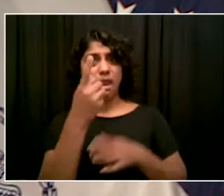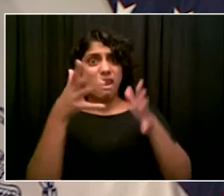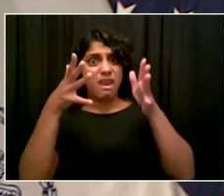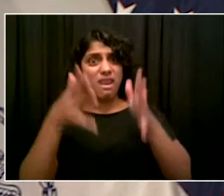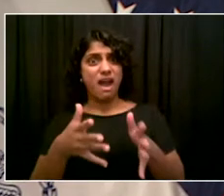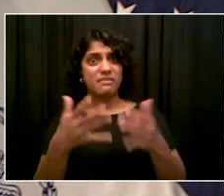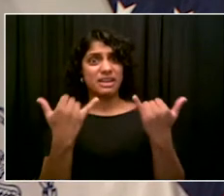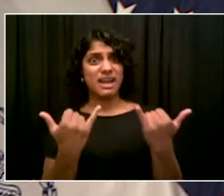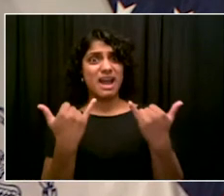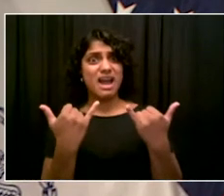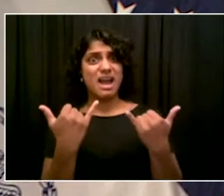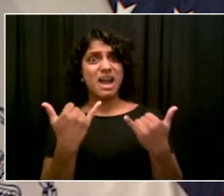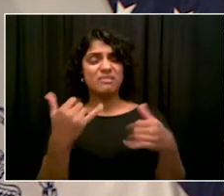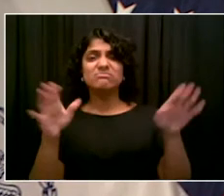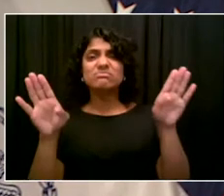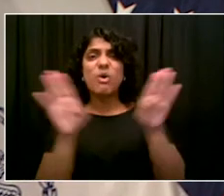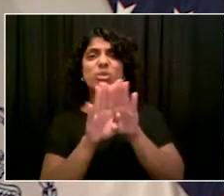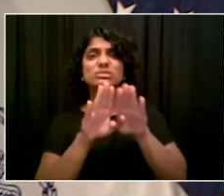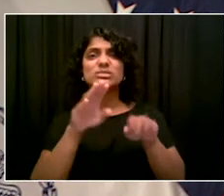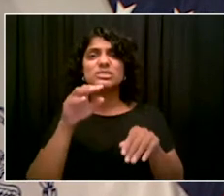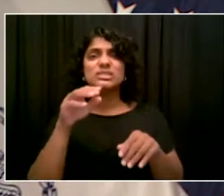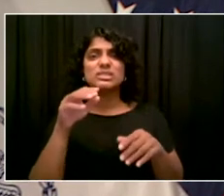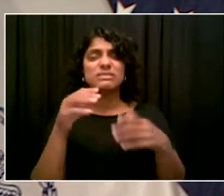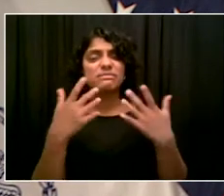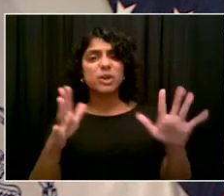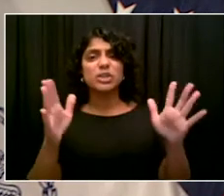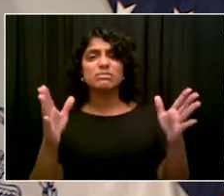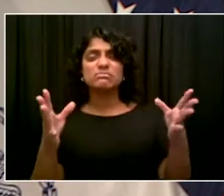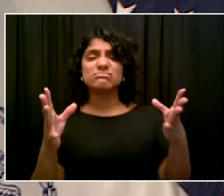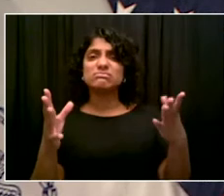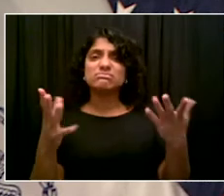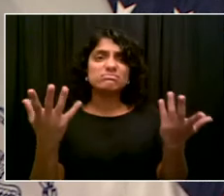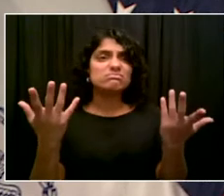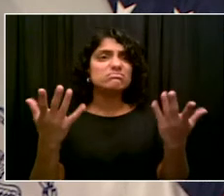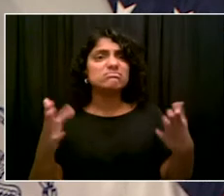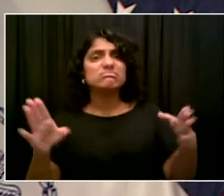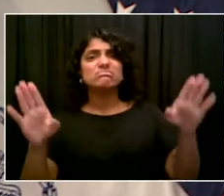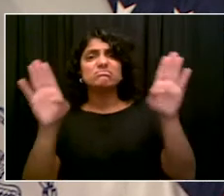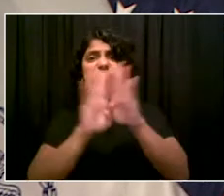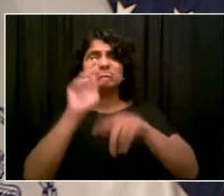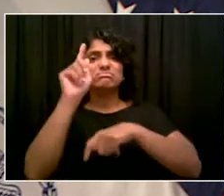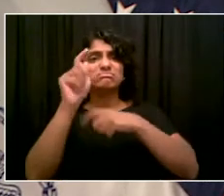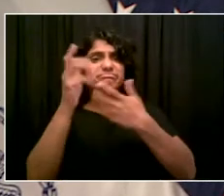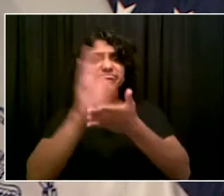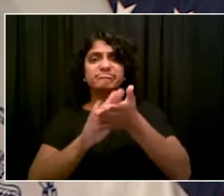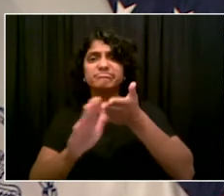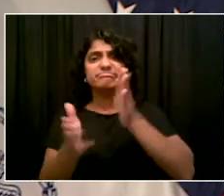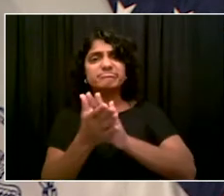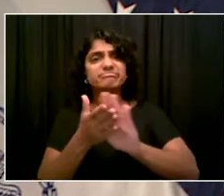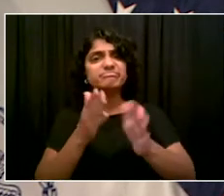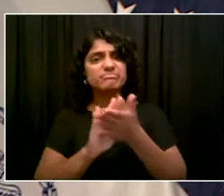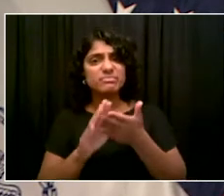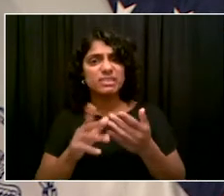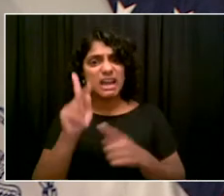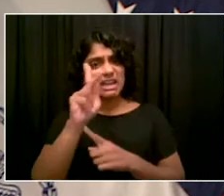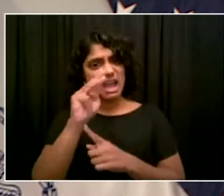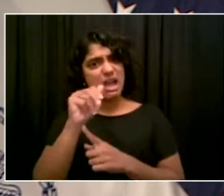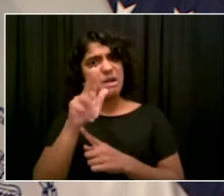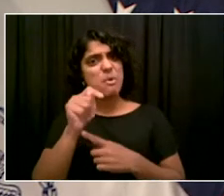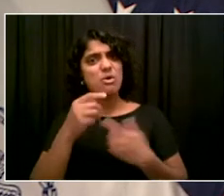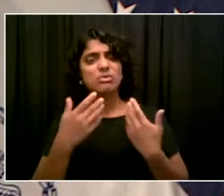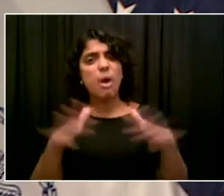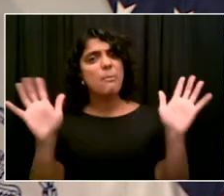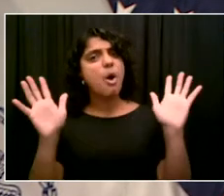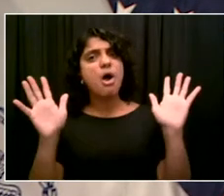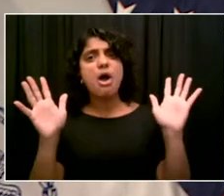box discount type stores. Thanks for the question, Steve. I have not gone to that Kmart. I spent a lot of time in that area because I went to NYU and